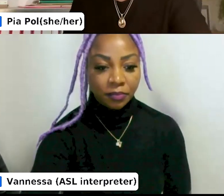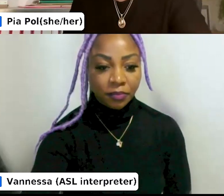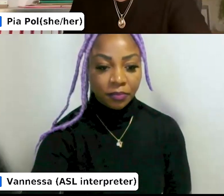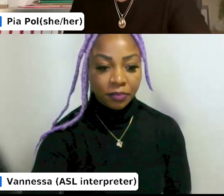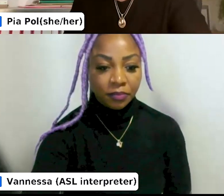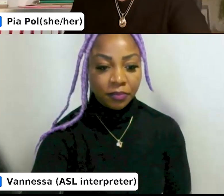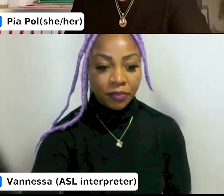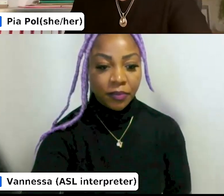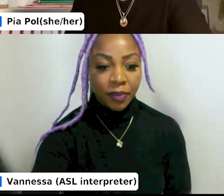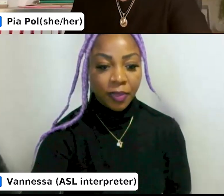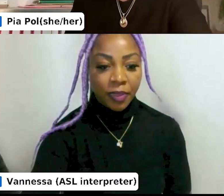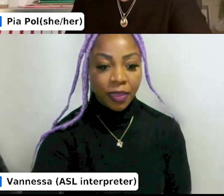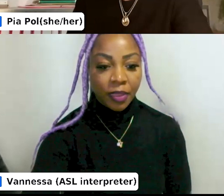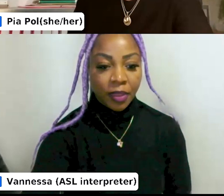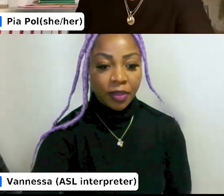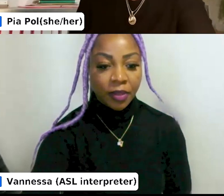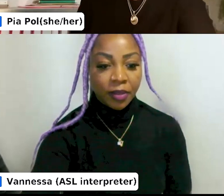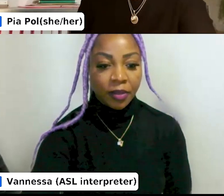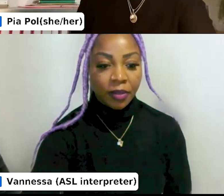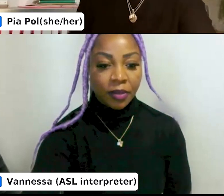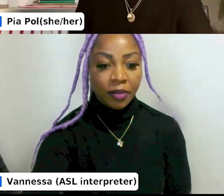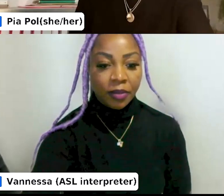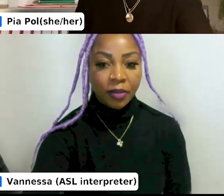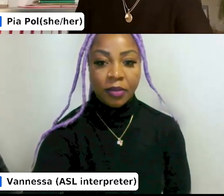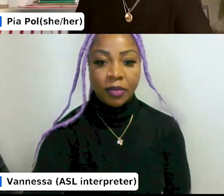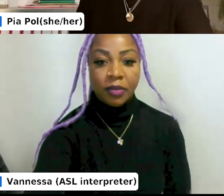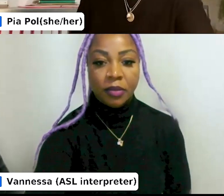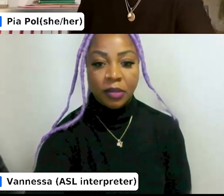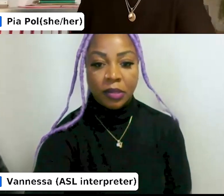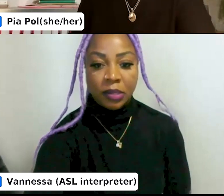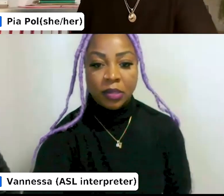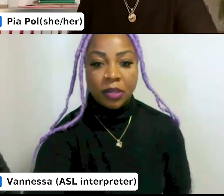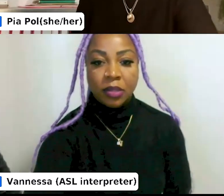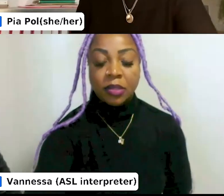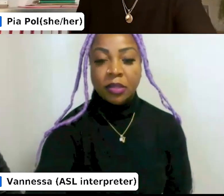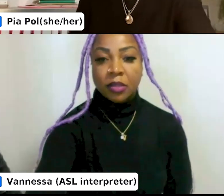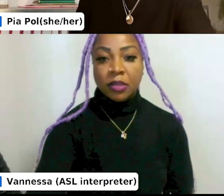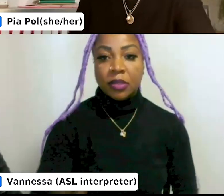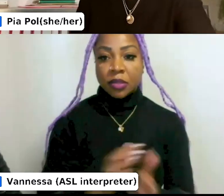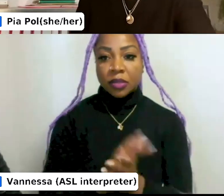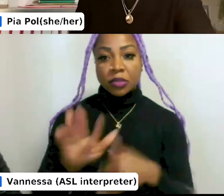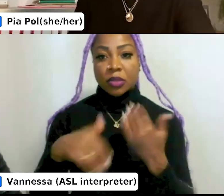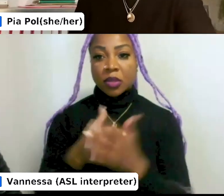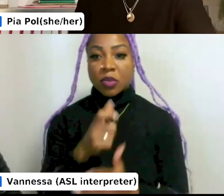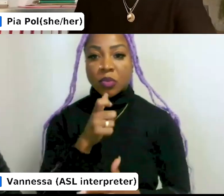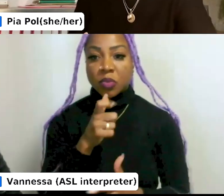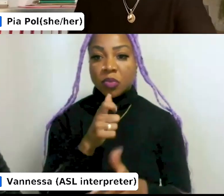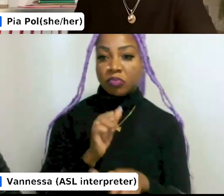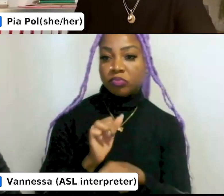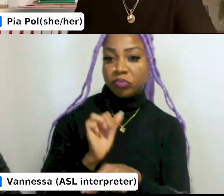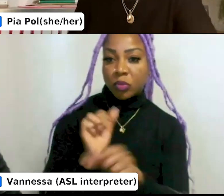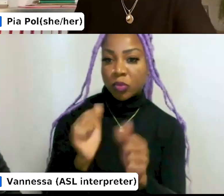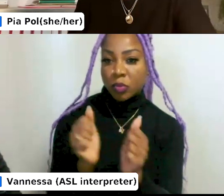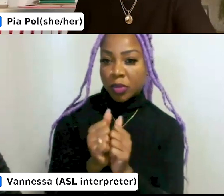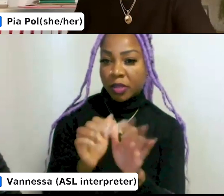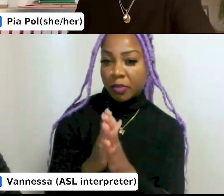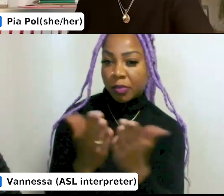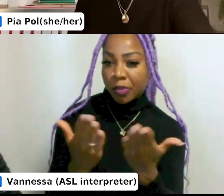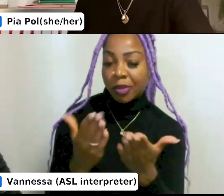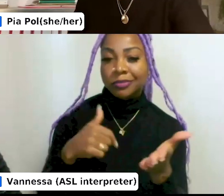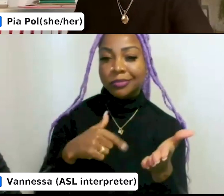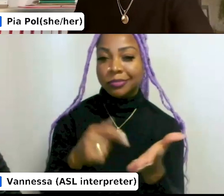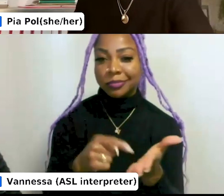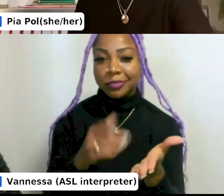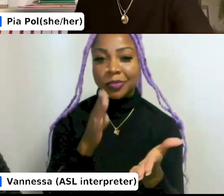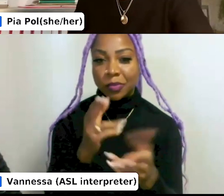everybody who has working, who is working with books is trying to answer. And I don't think it does that, but what it does do is,